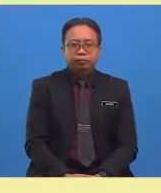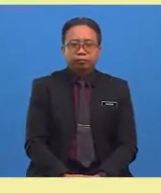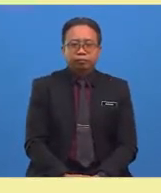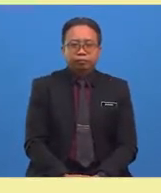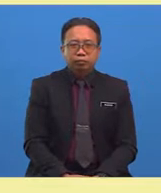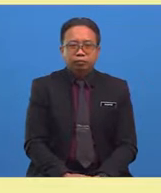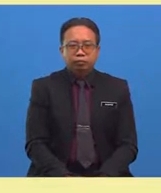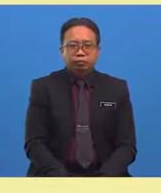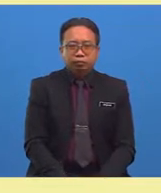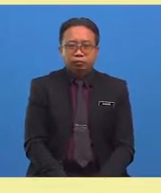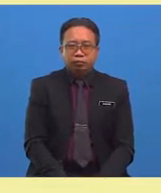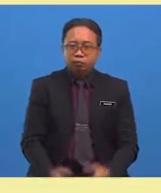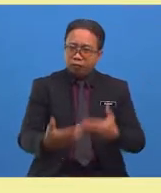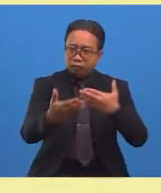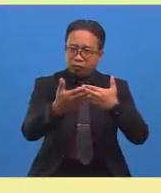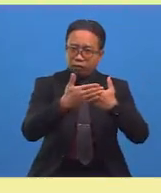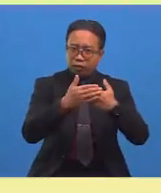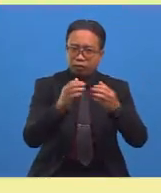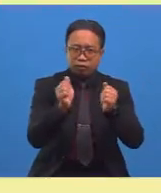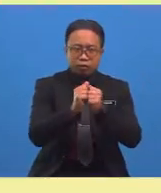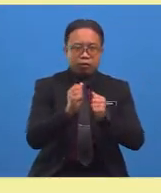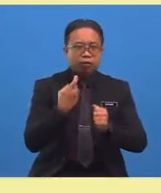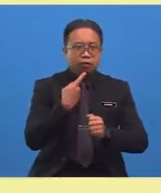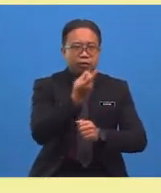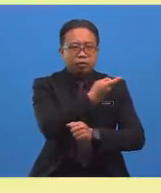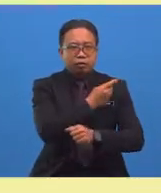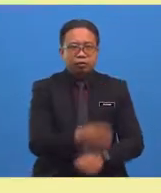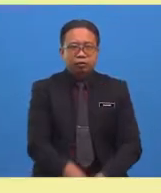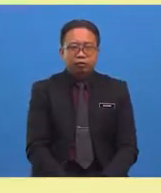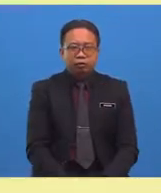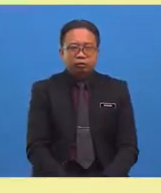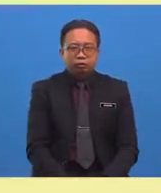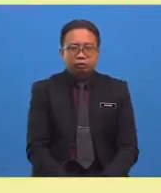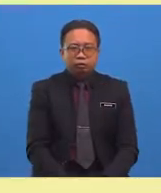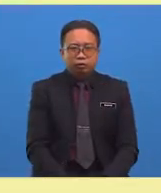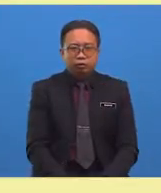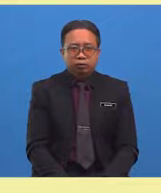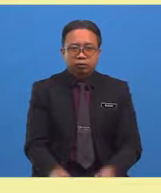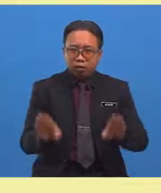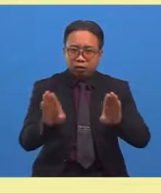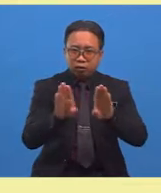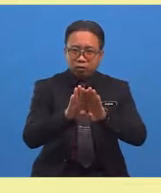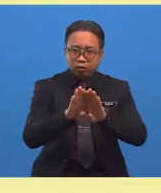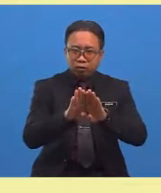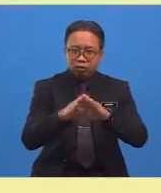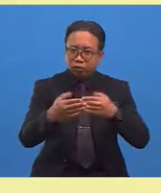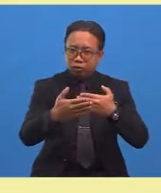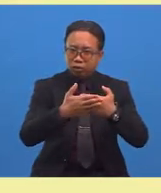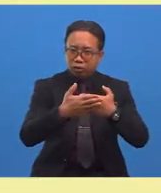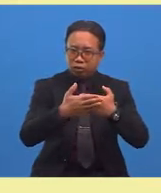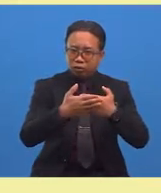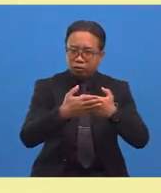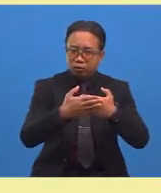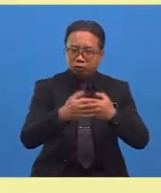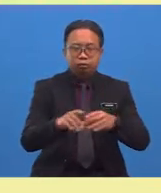I see close. Let's circle this word here. We are circling it because it is